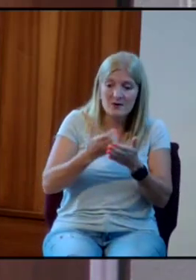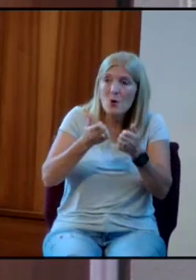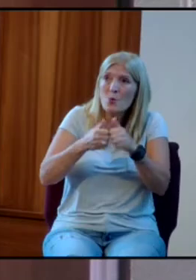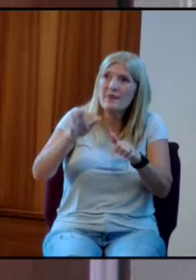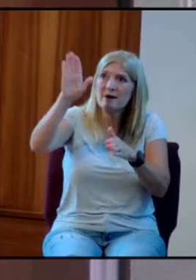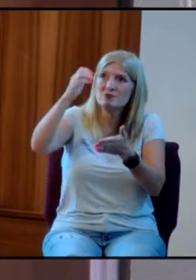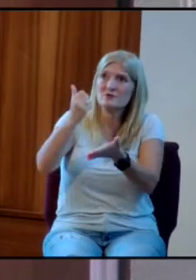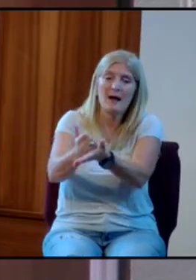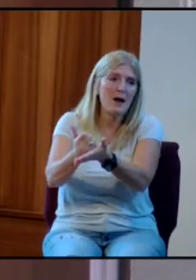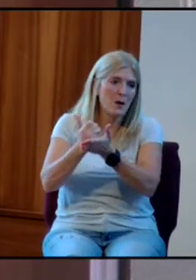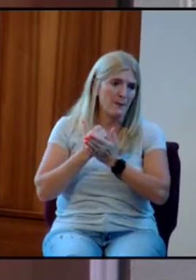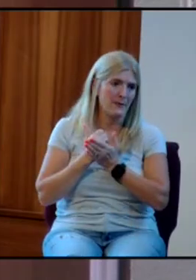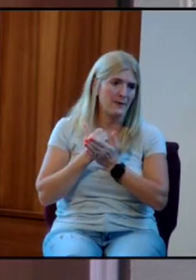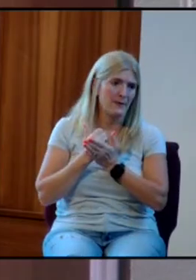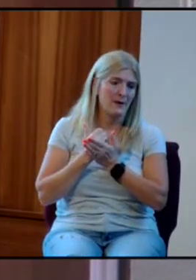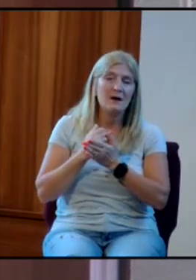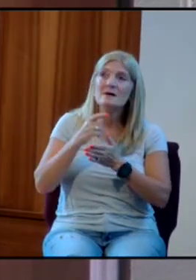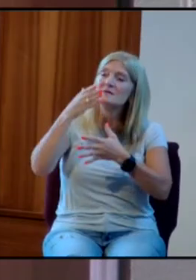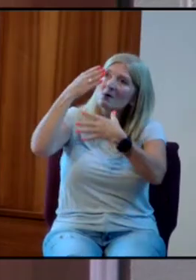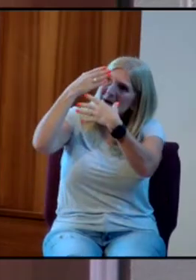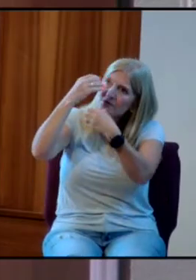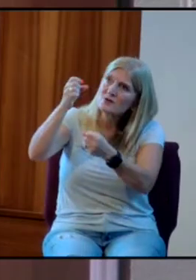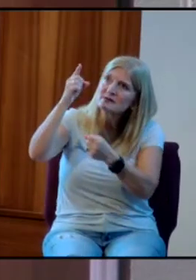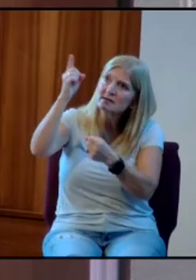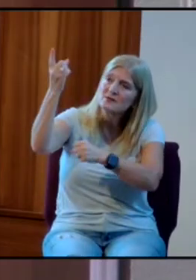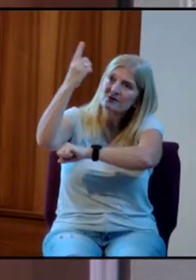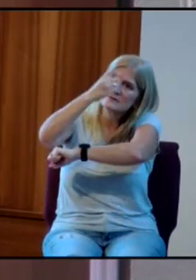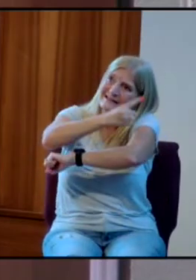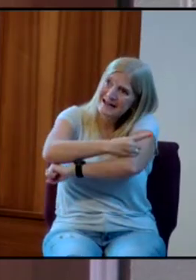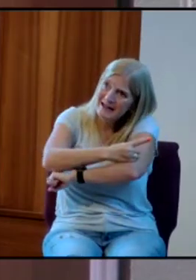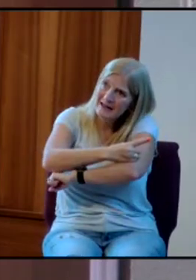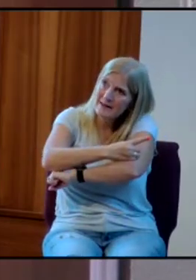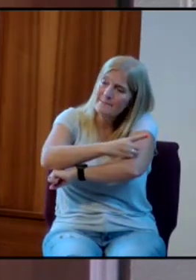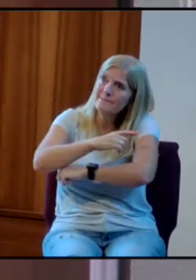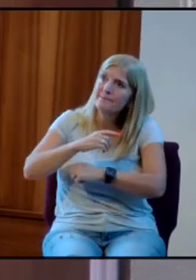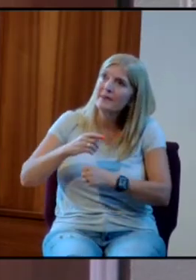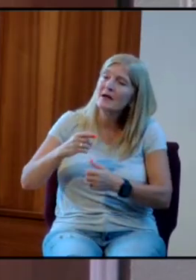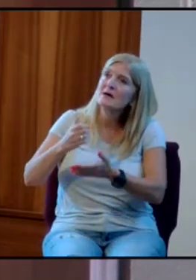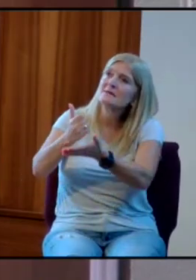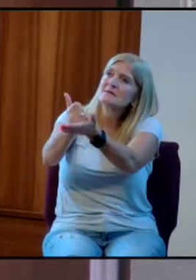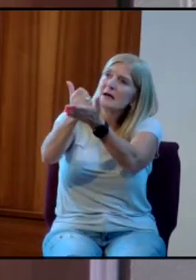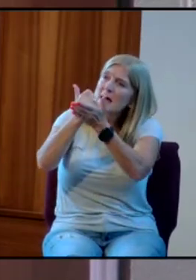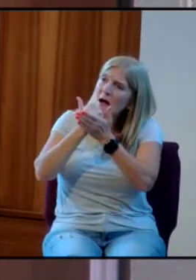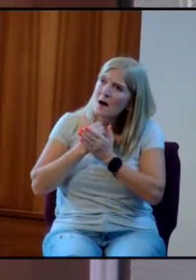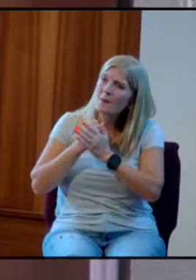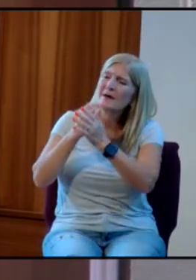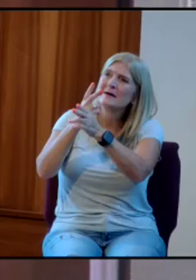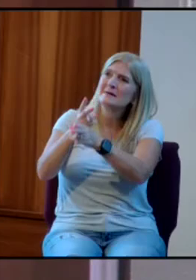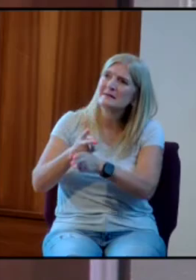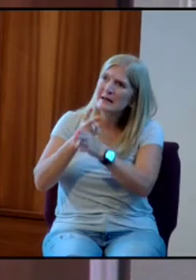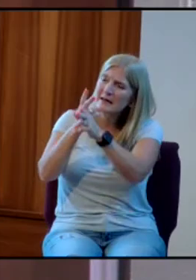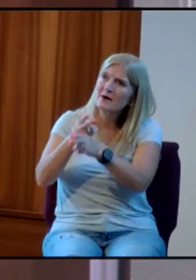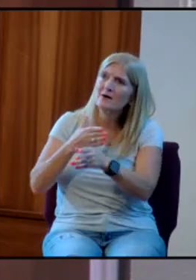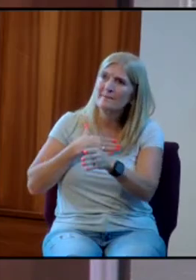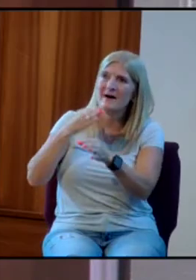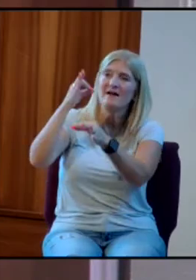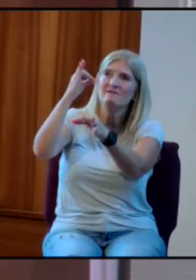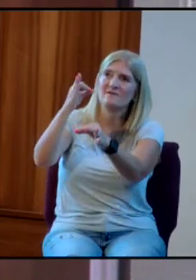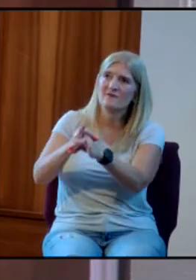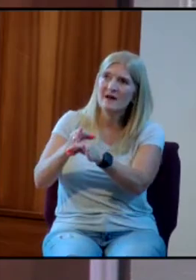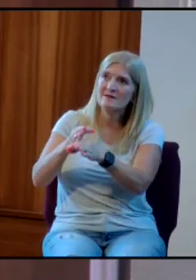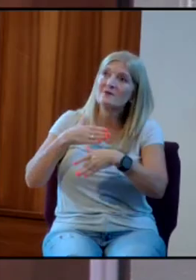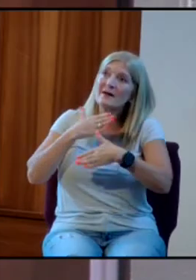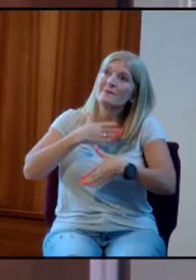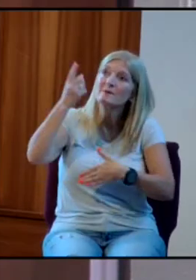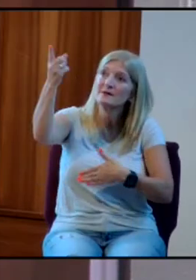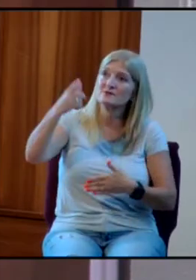And so, I'm trusting you today to nurture my faith so that I can be pleasing